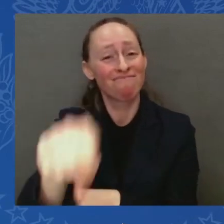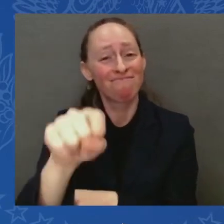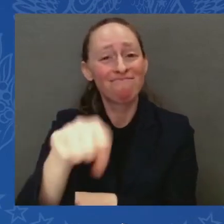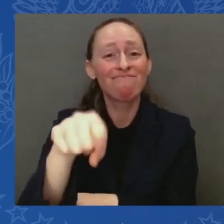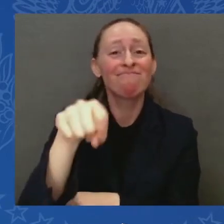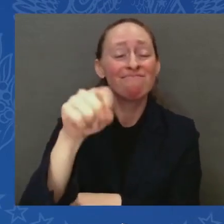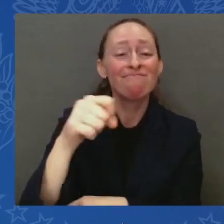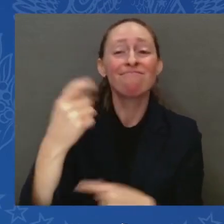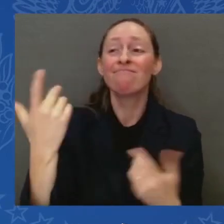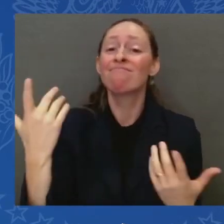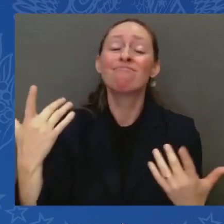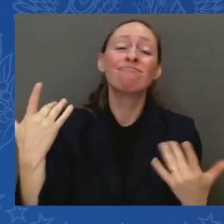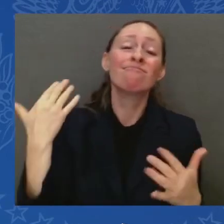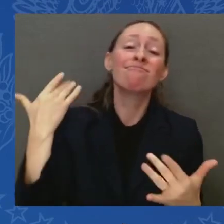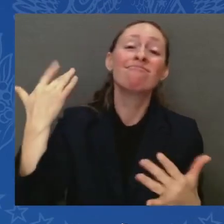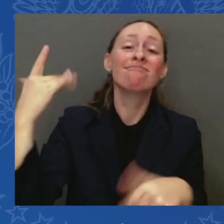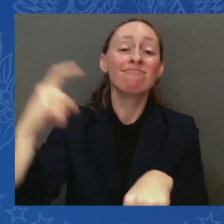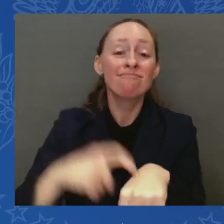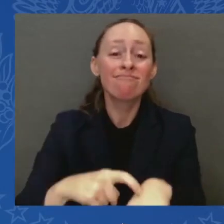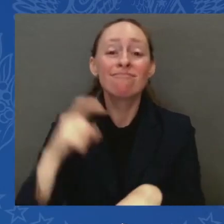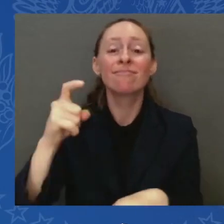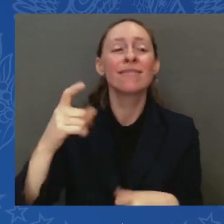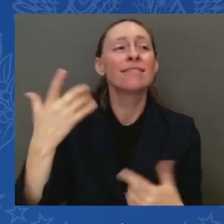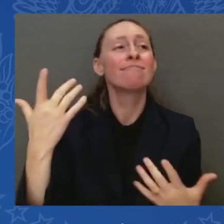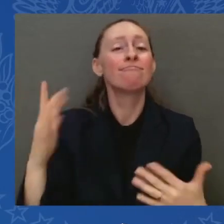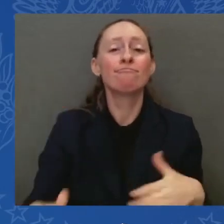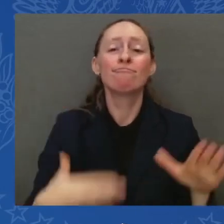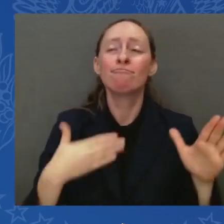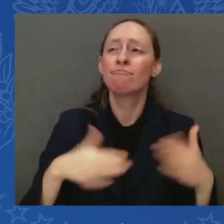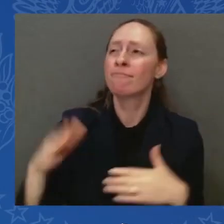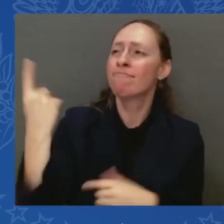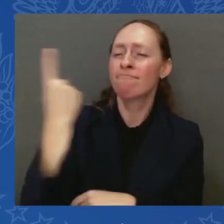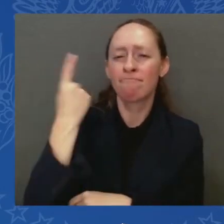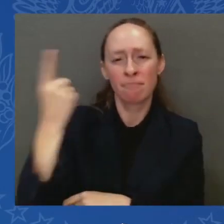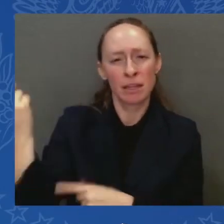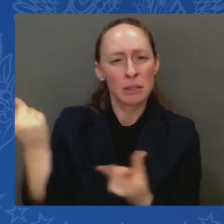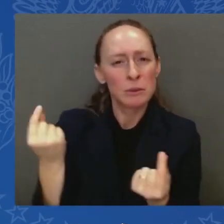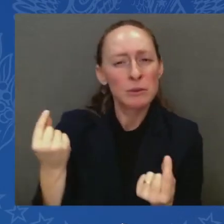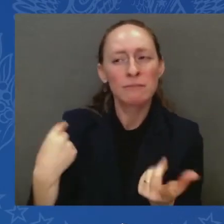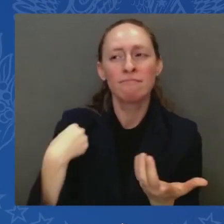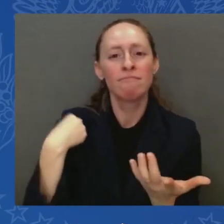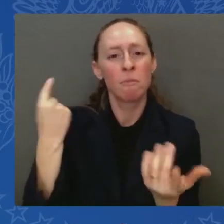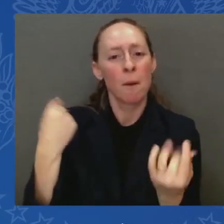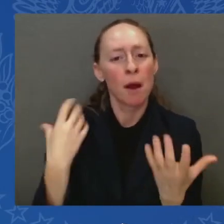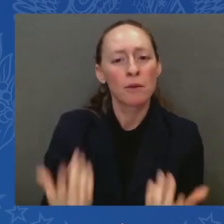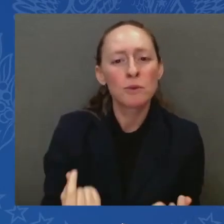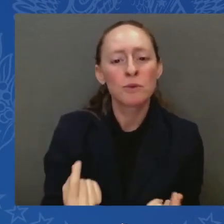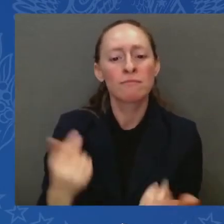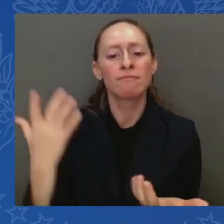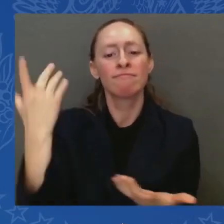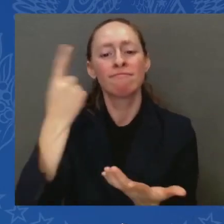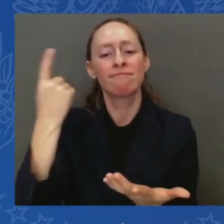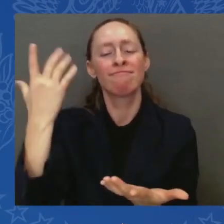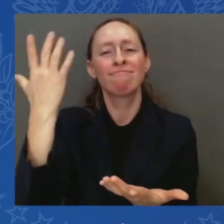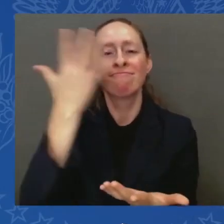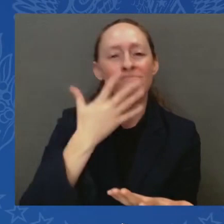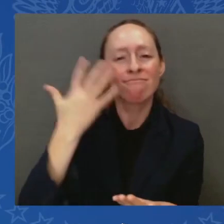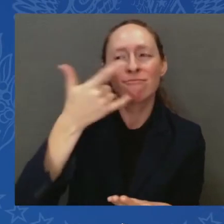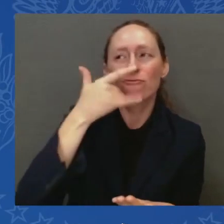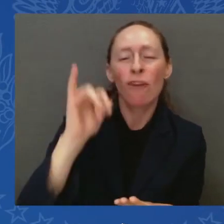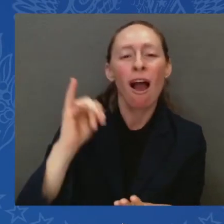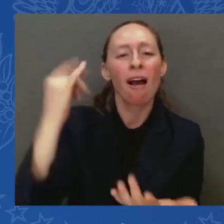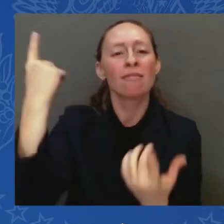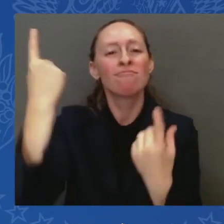place that reminds you of them. That's when you know. When a smile comes to your lips before